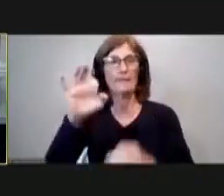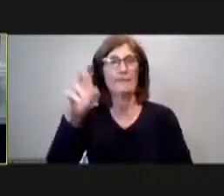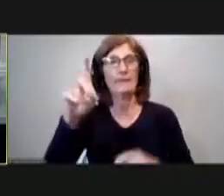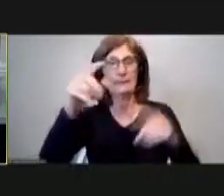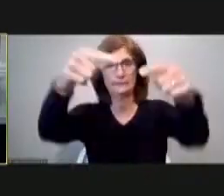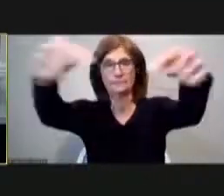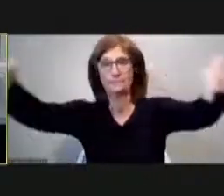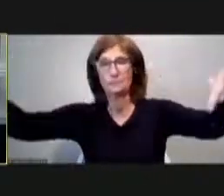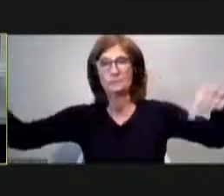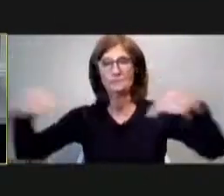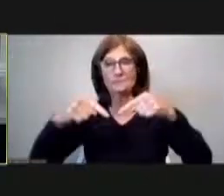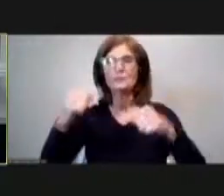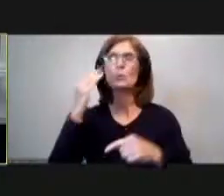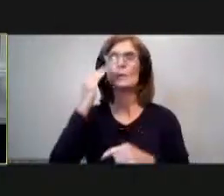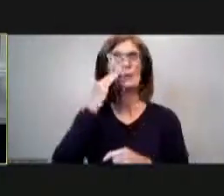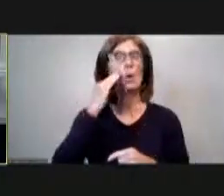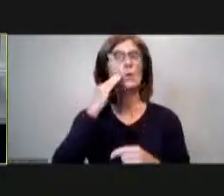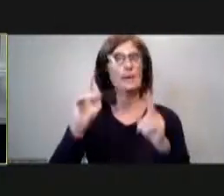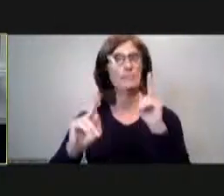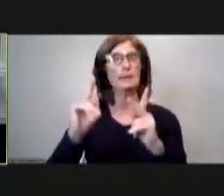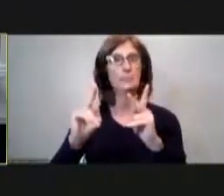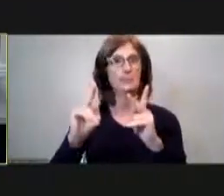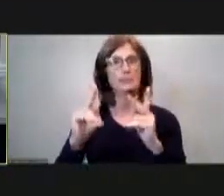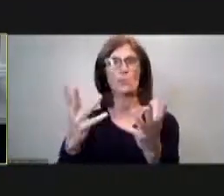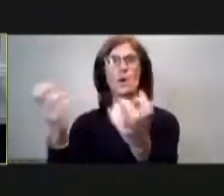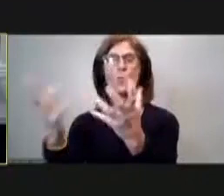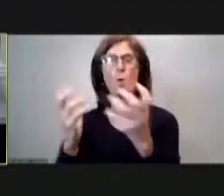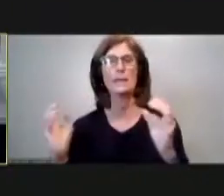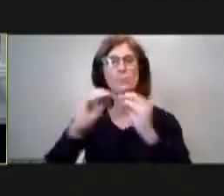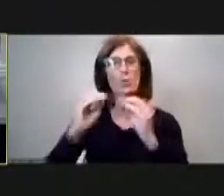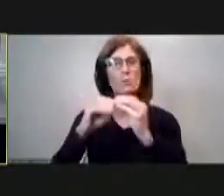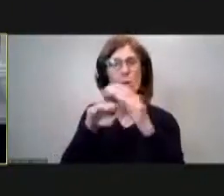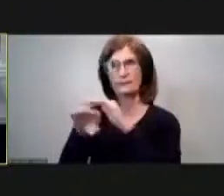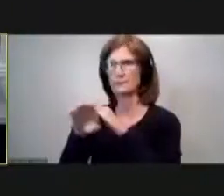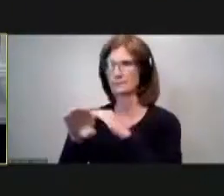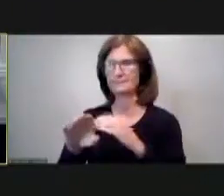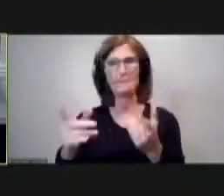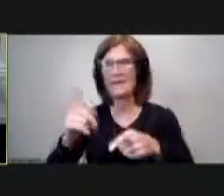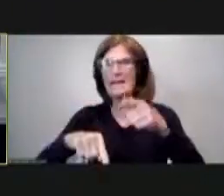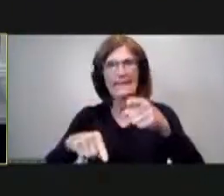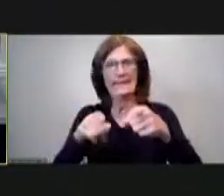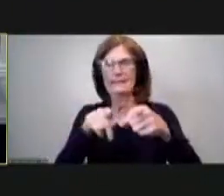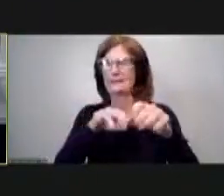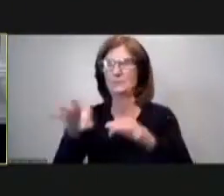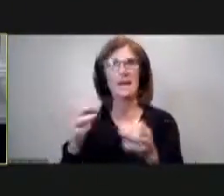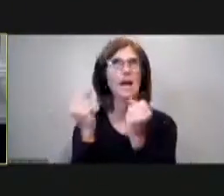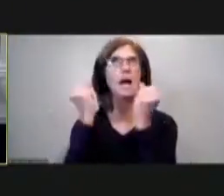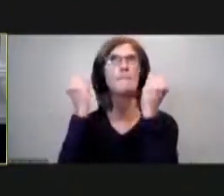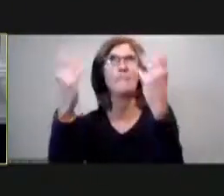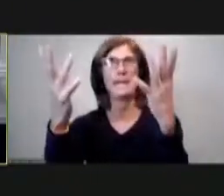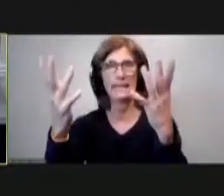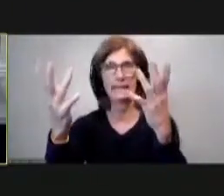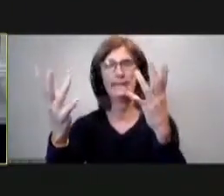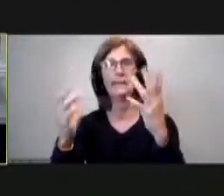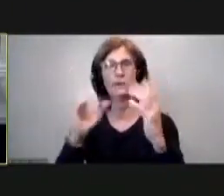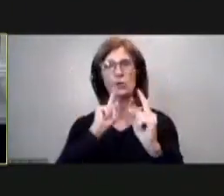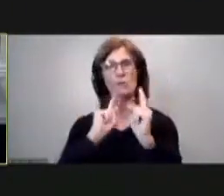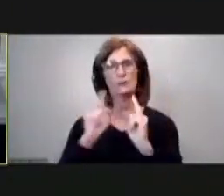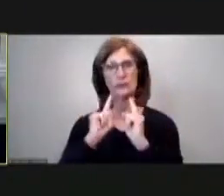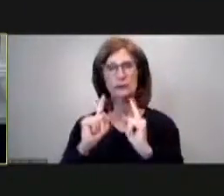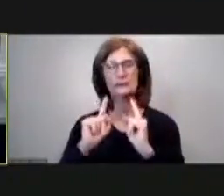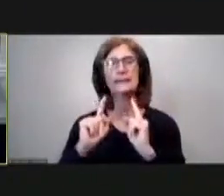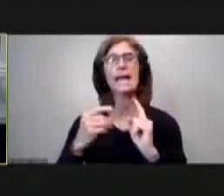known this has been coming for a very long time i can't tell you how many conversations i had with the